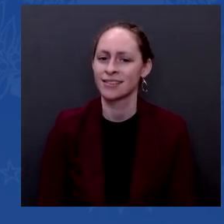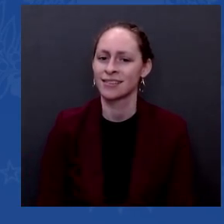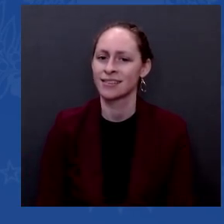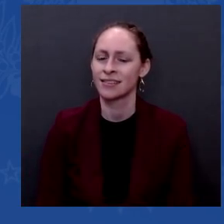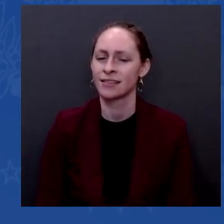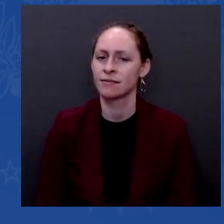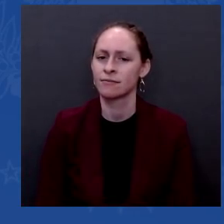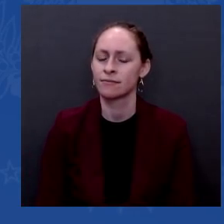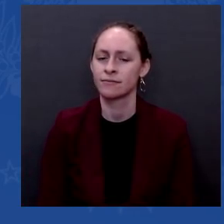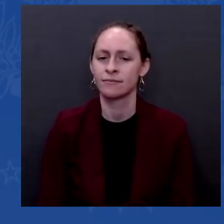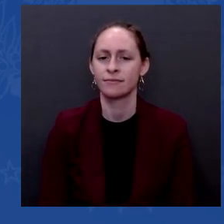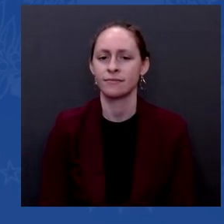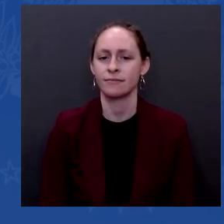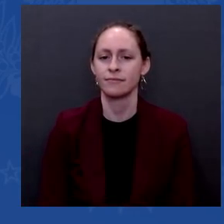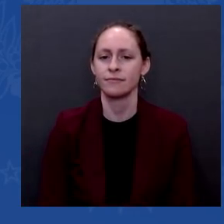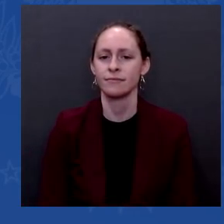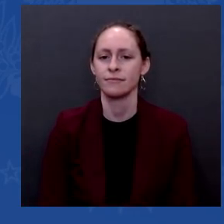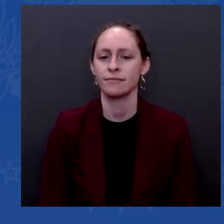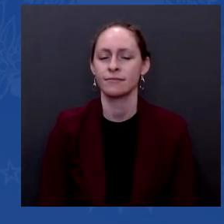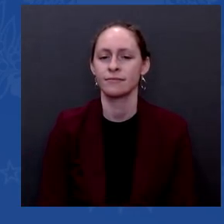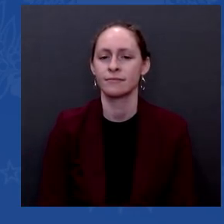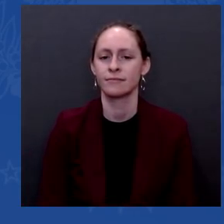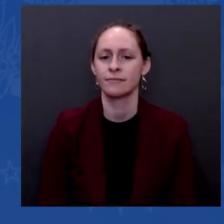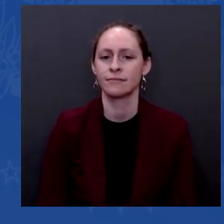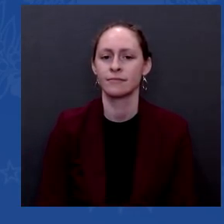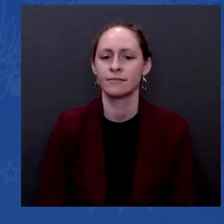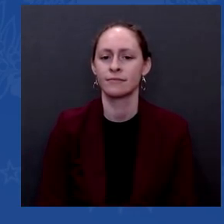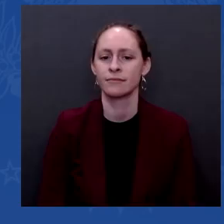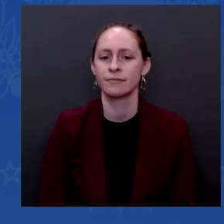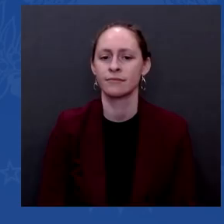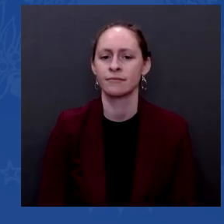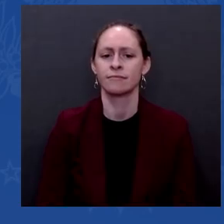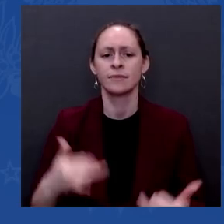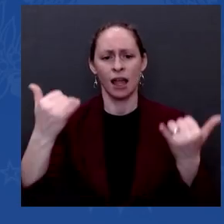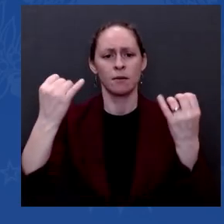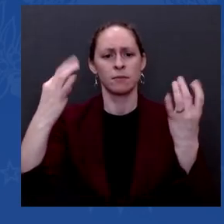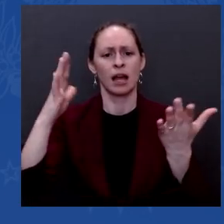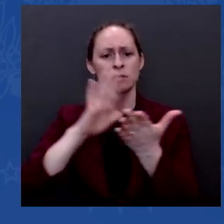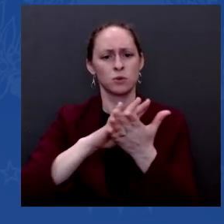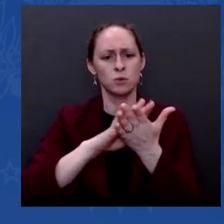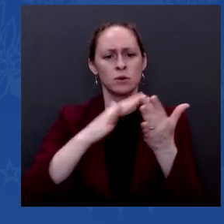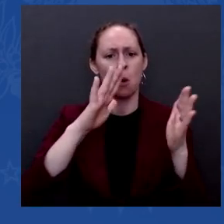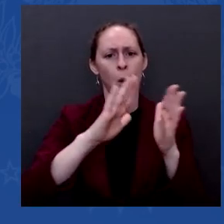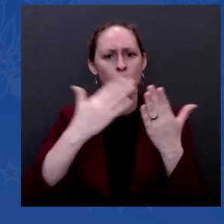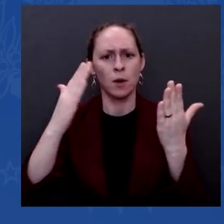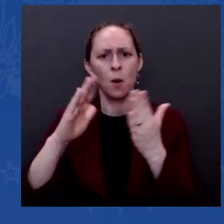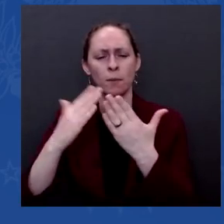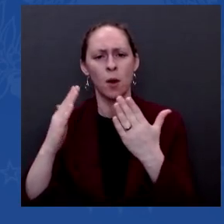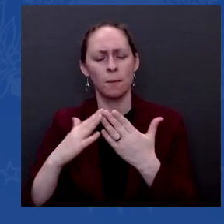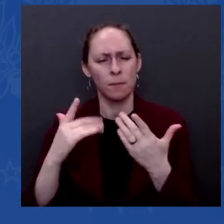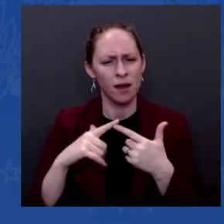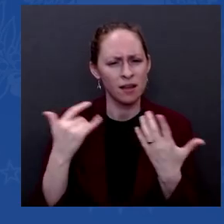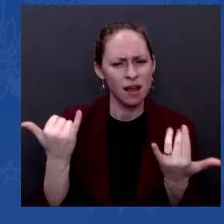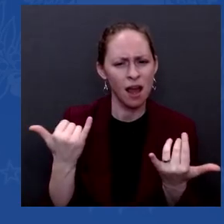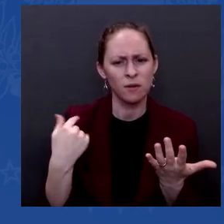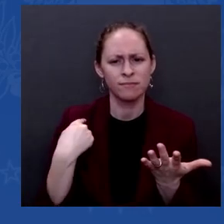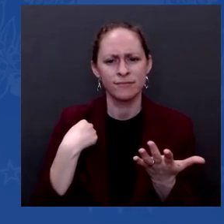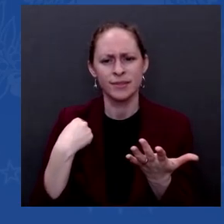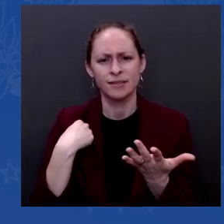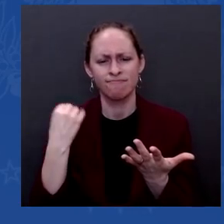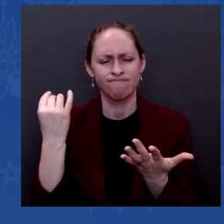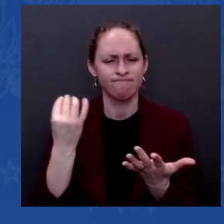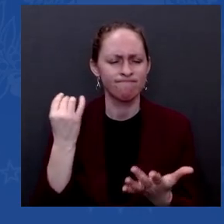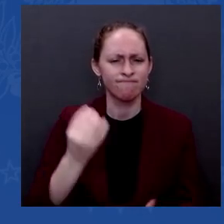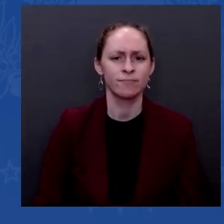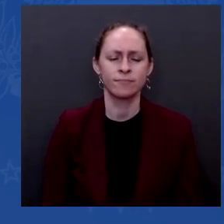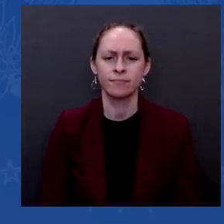open, Republicans will weaponize this narrative of you — of you and other leading